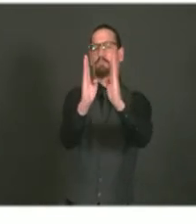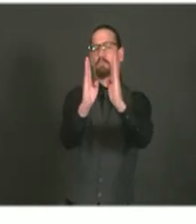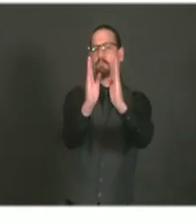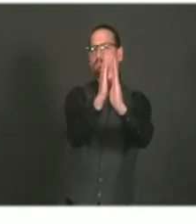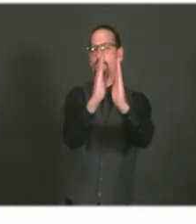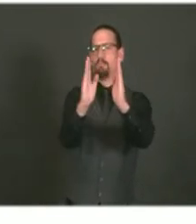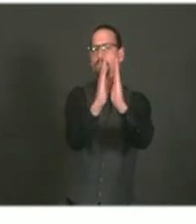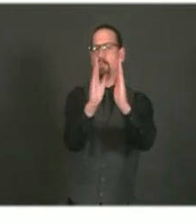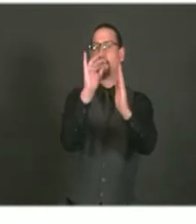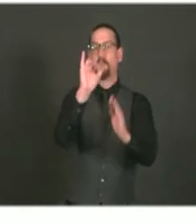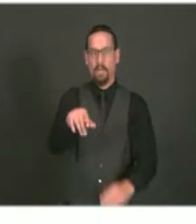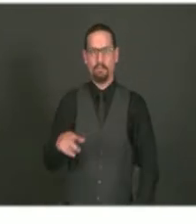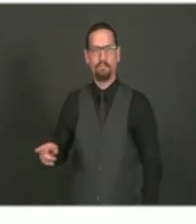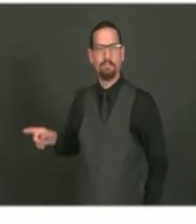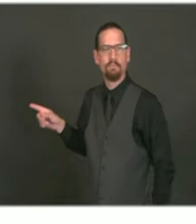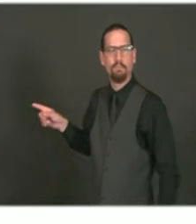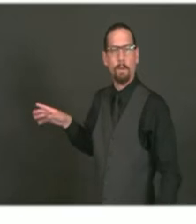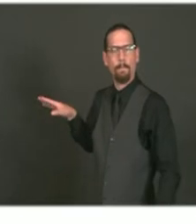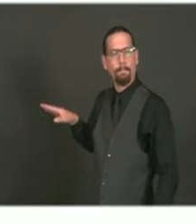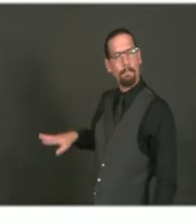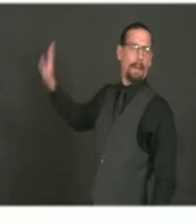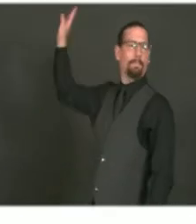spike about two weeks ago.